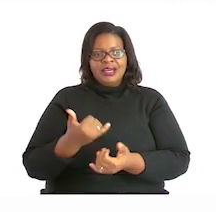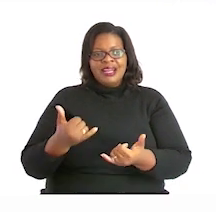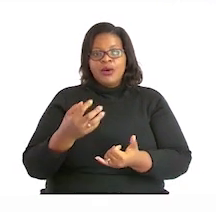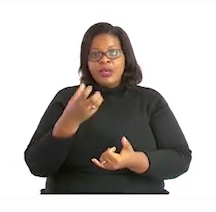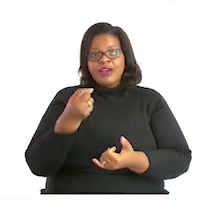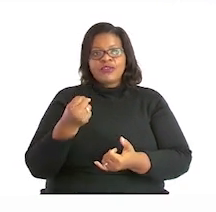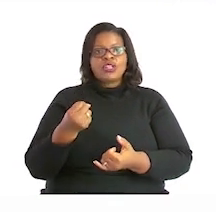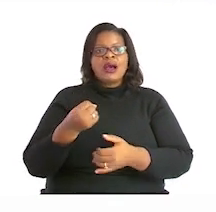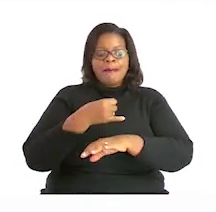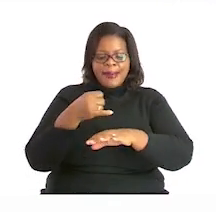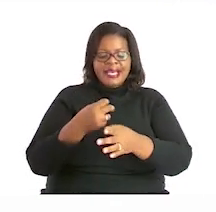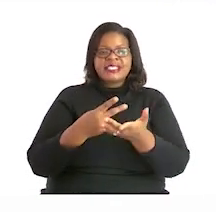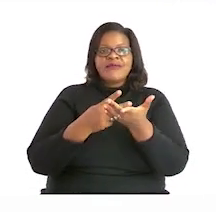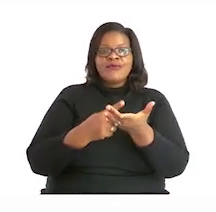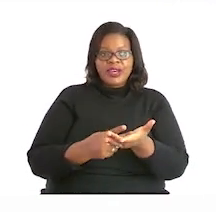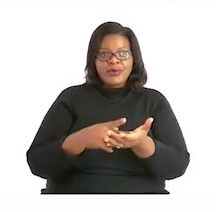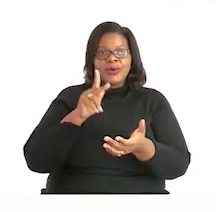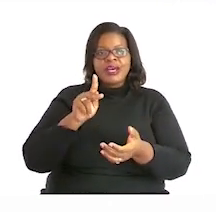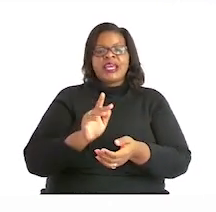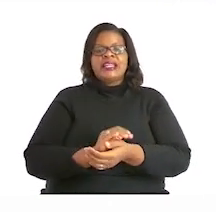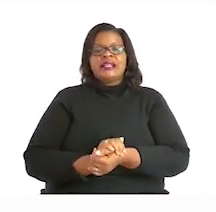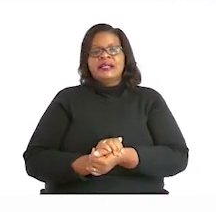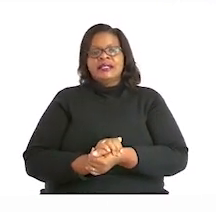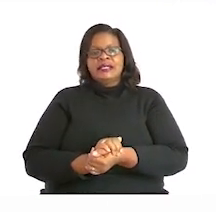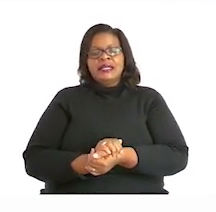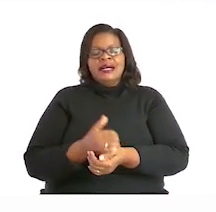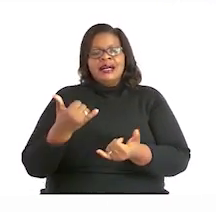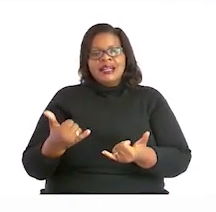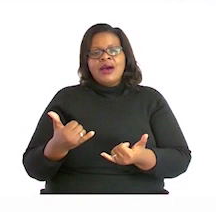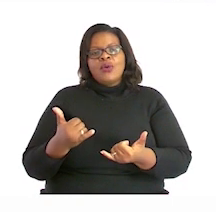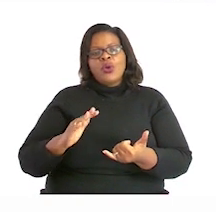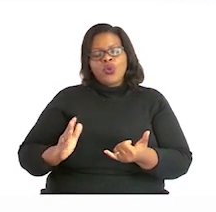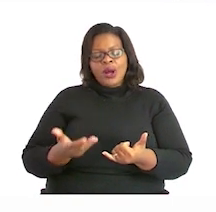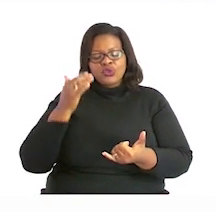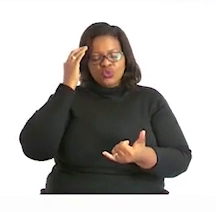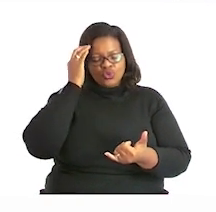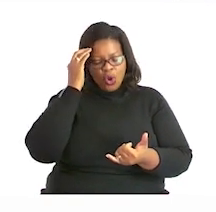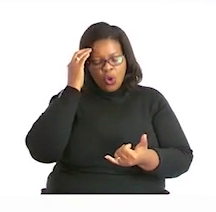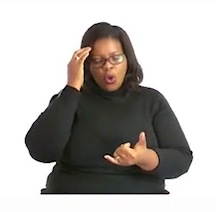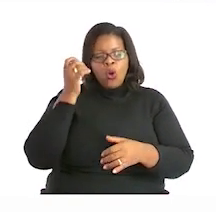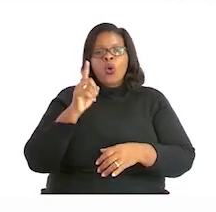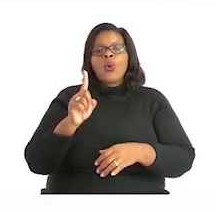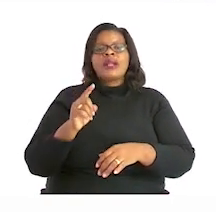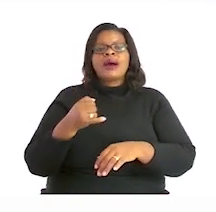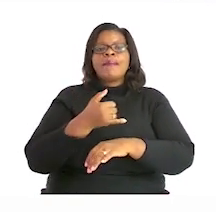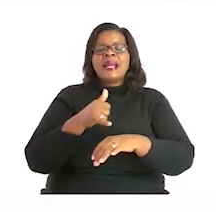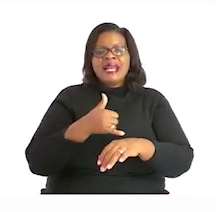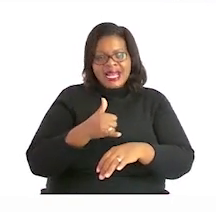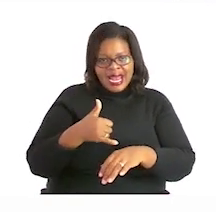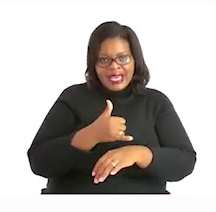word place value again. So, here, we know we want to find out what place or position